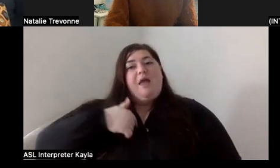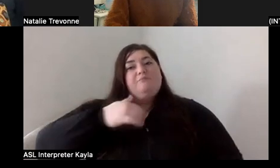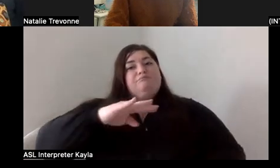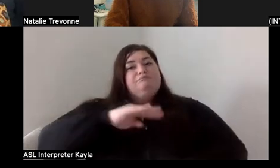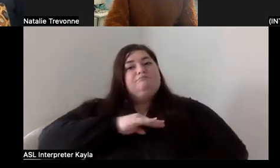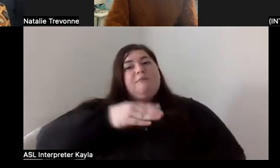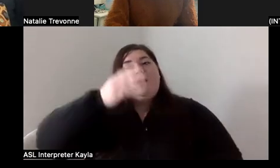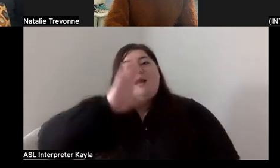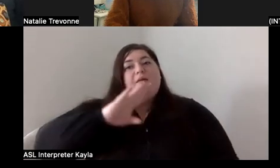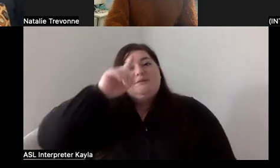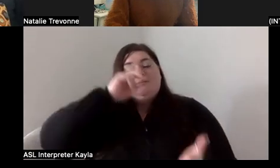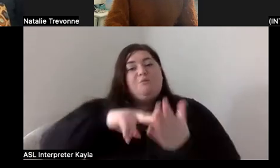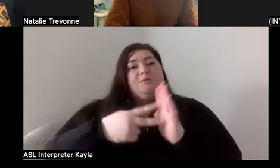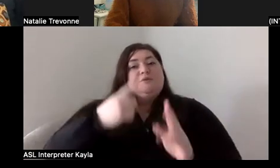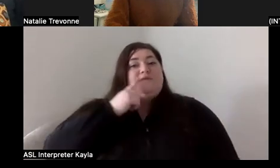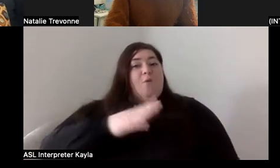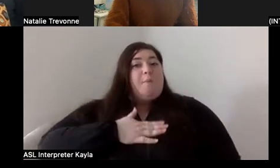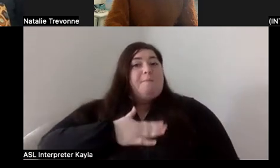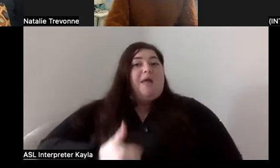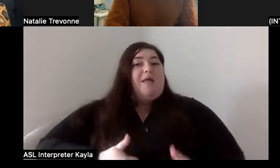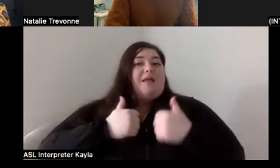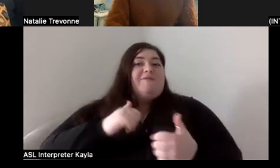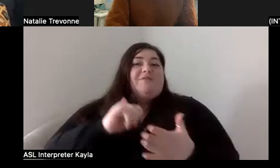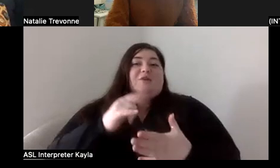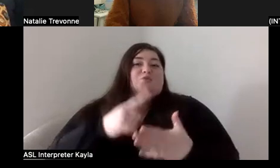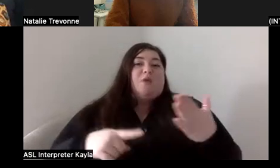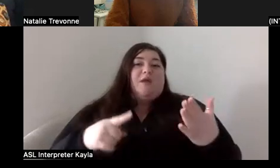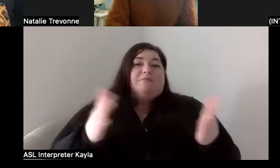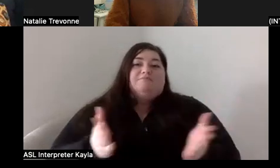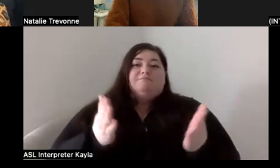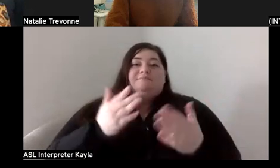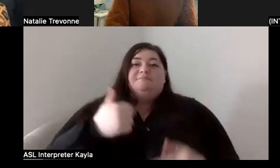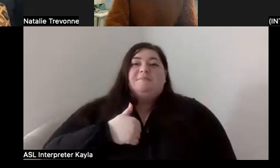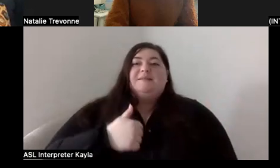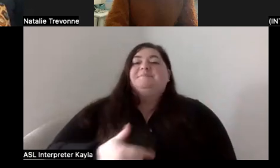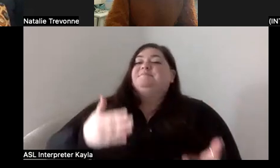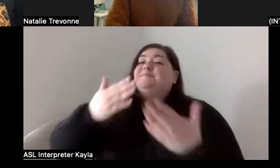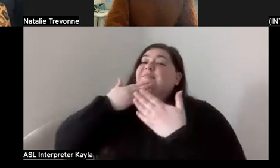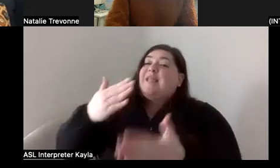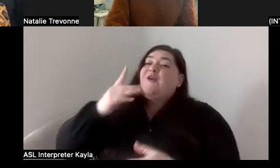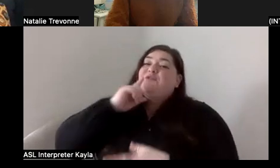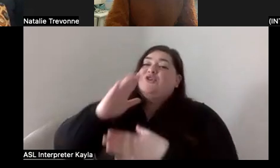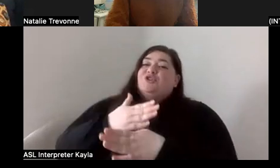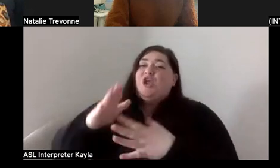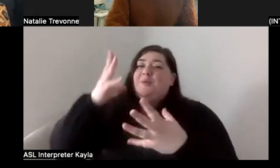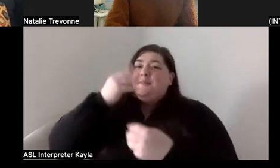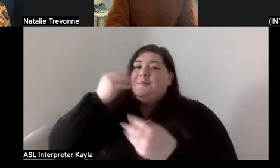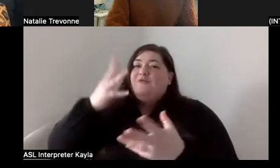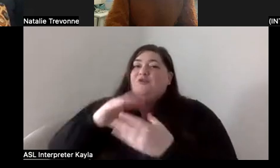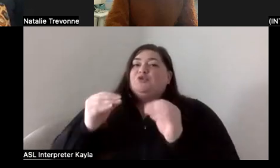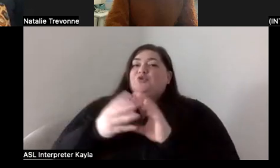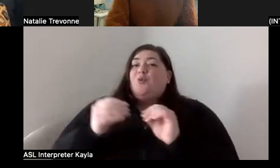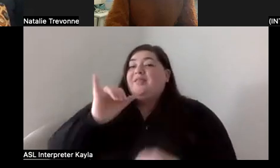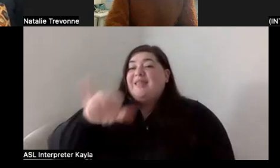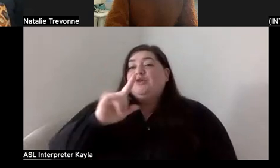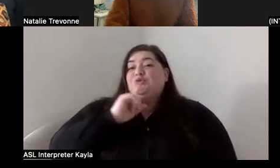my life. So, so that's really what drove me. Thank you for sharing that beautiful story, because it really is true.